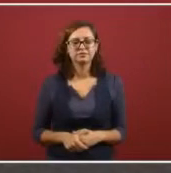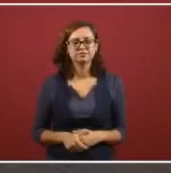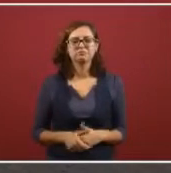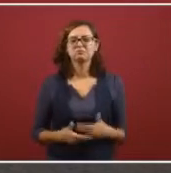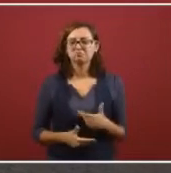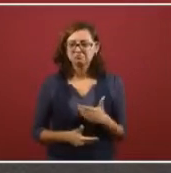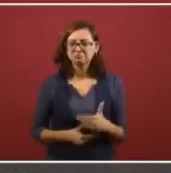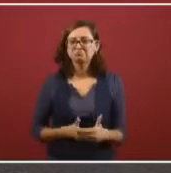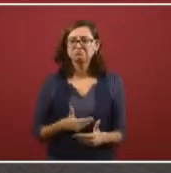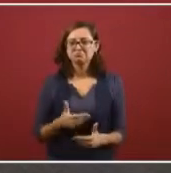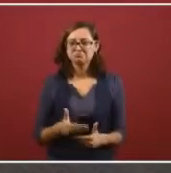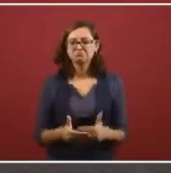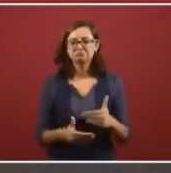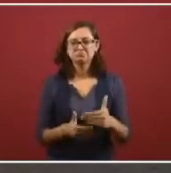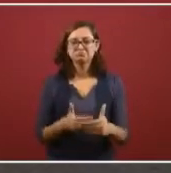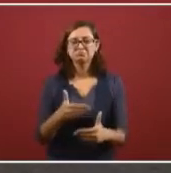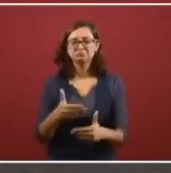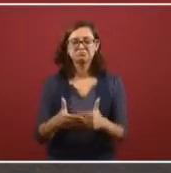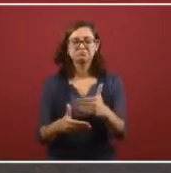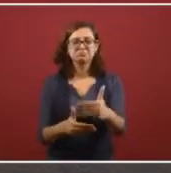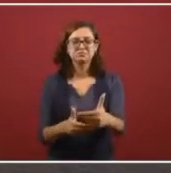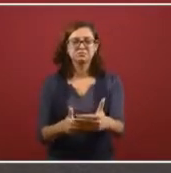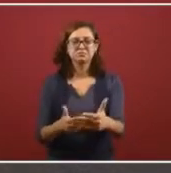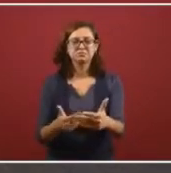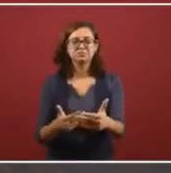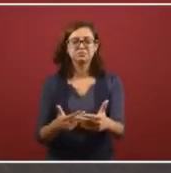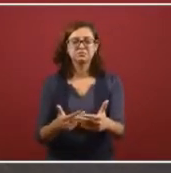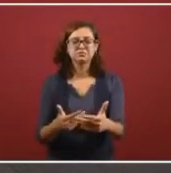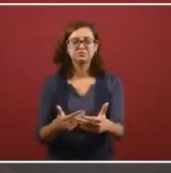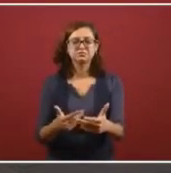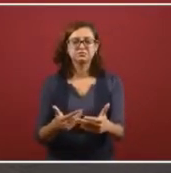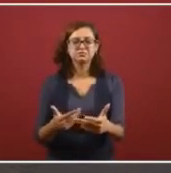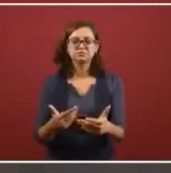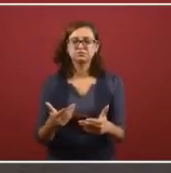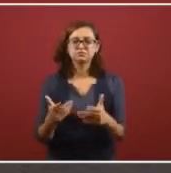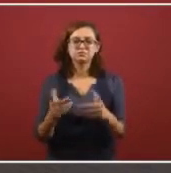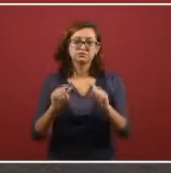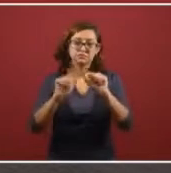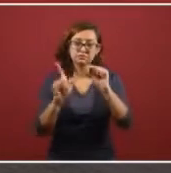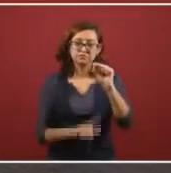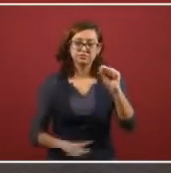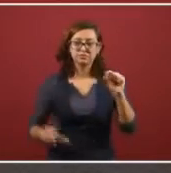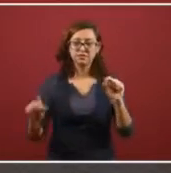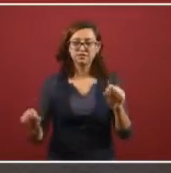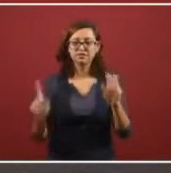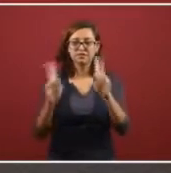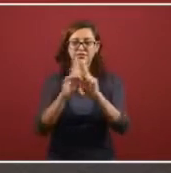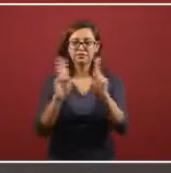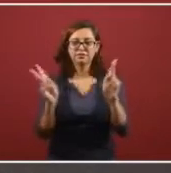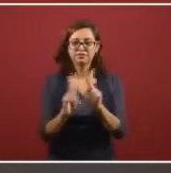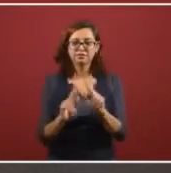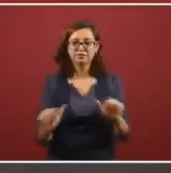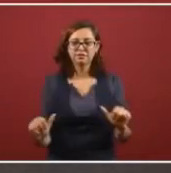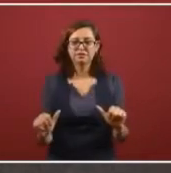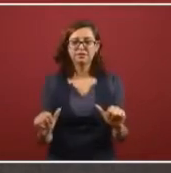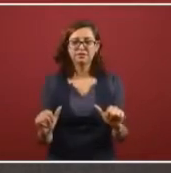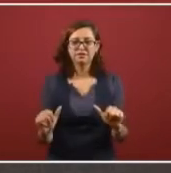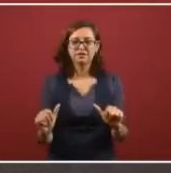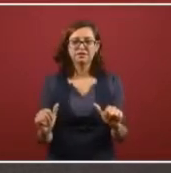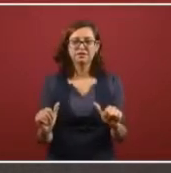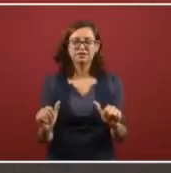We are advancing, and guaranteeing peace and tranquility,